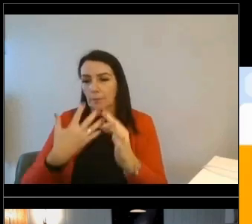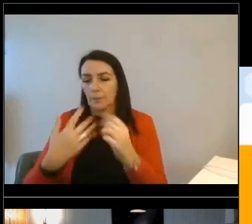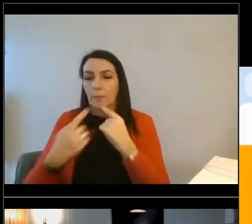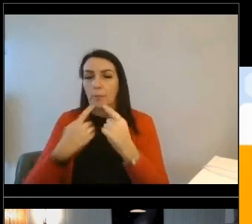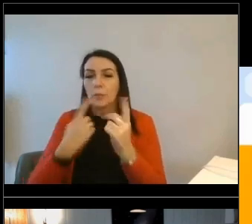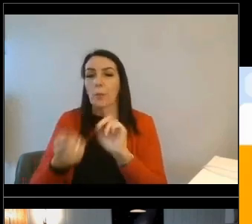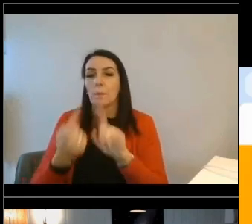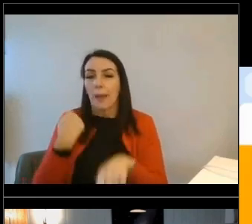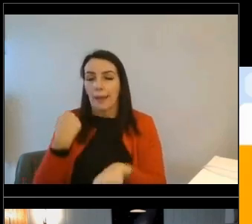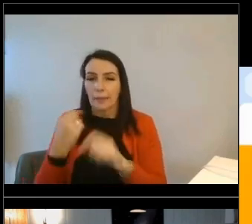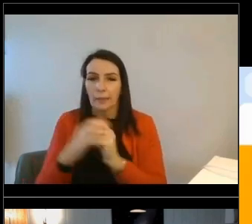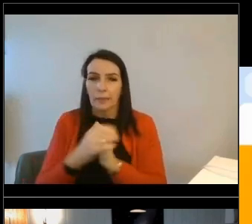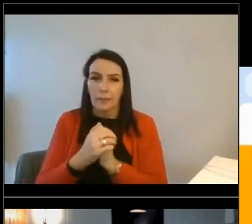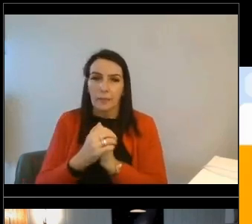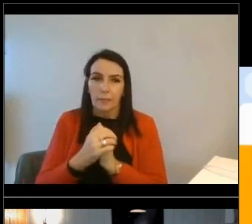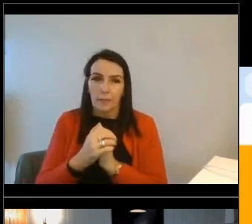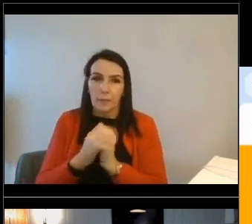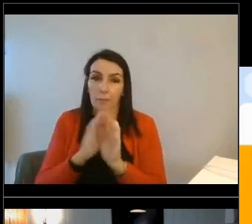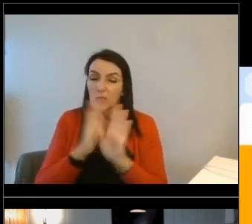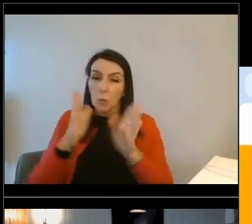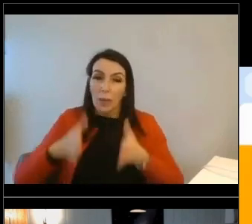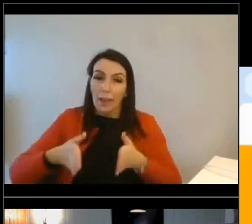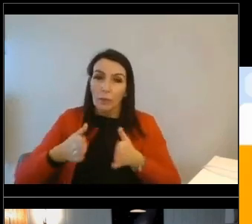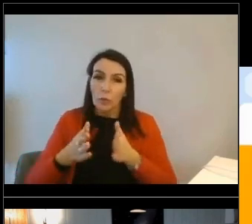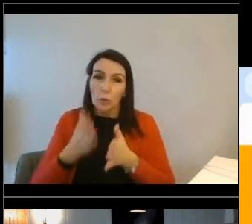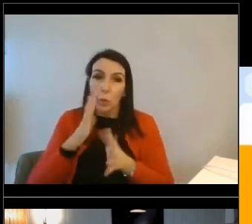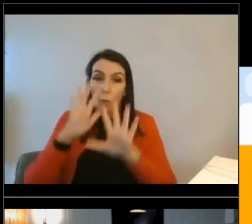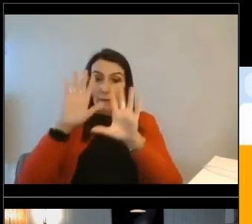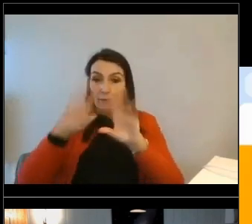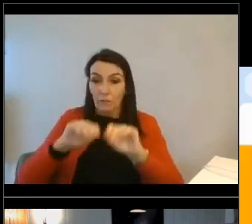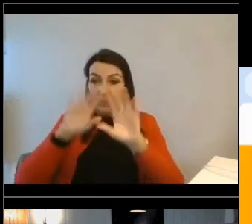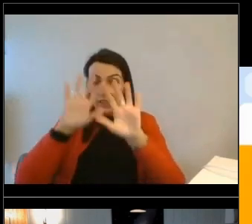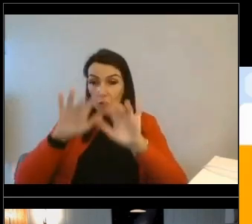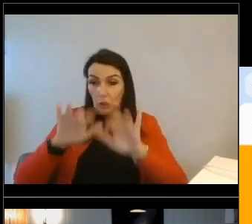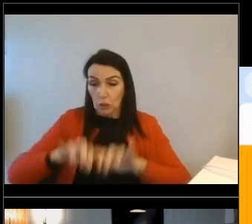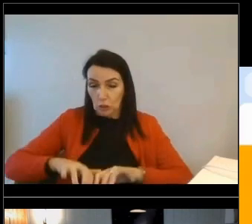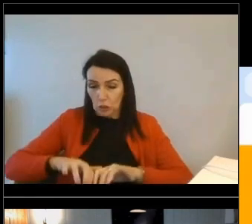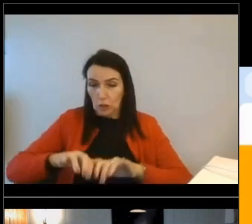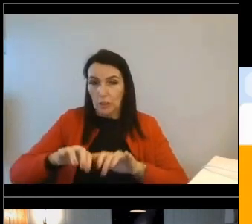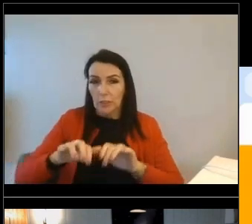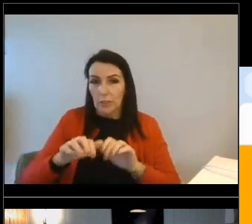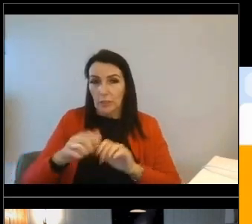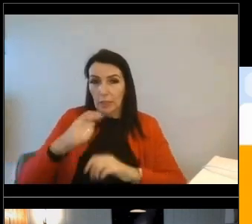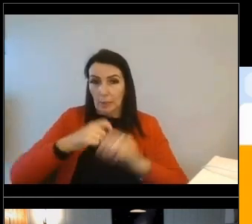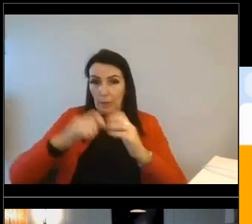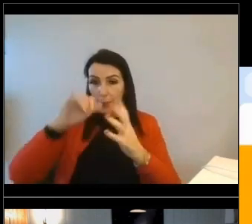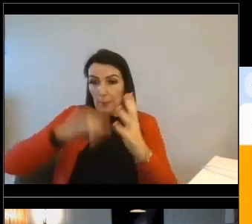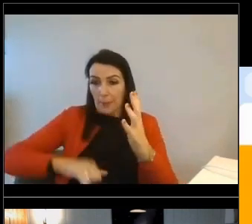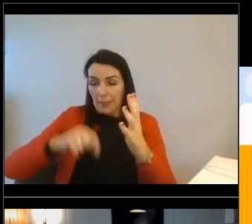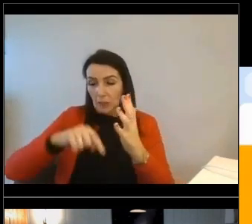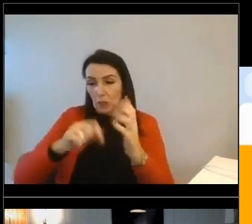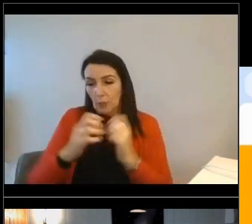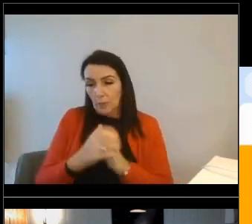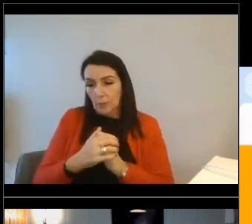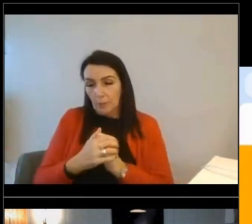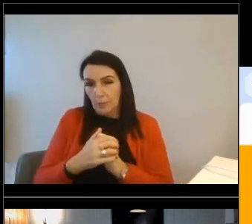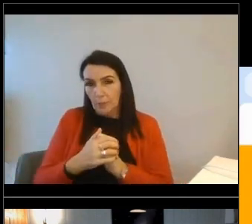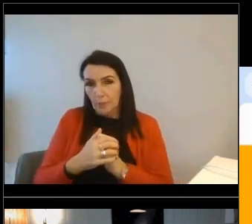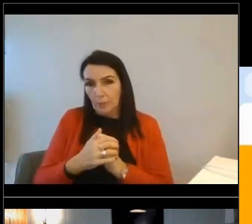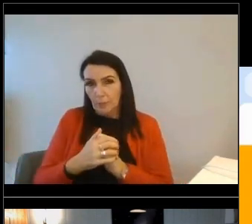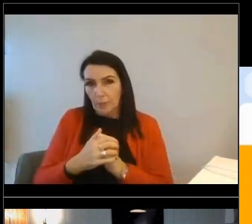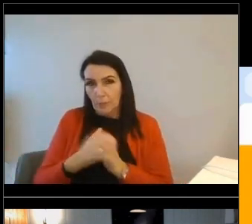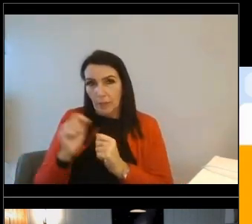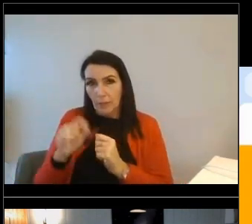but it isn't mandatory. Once they've completed the behavioral type questions, they would end up at this page as well. And this is a silency check